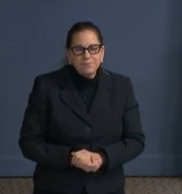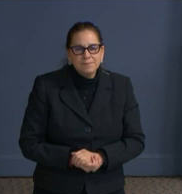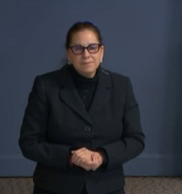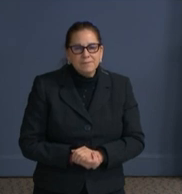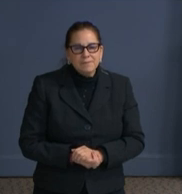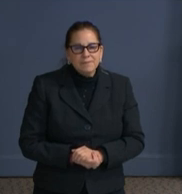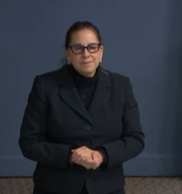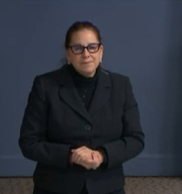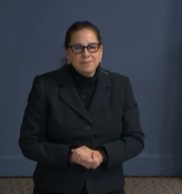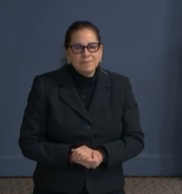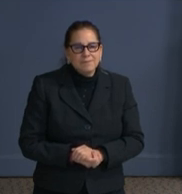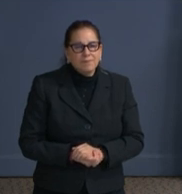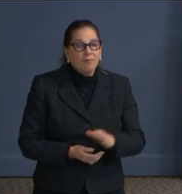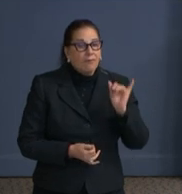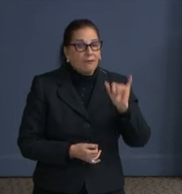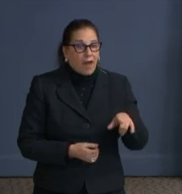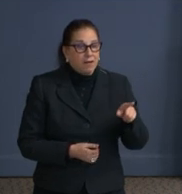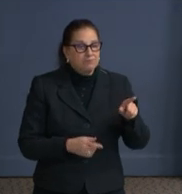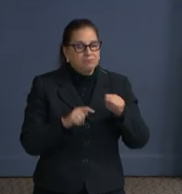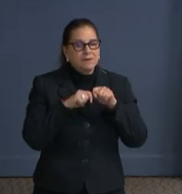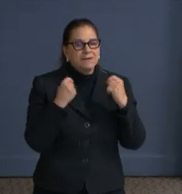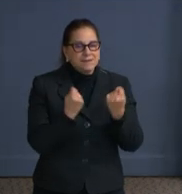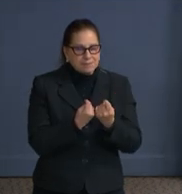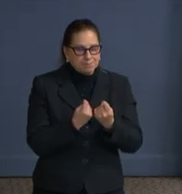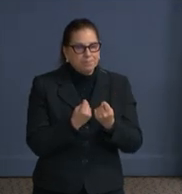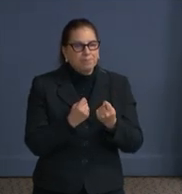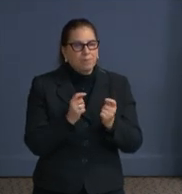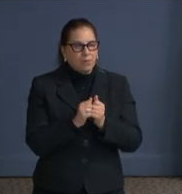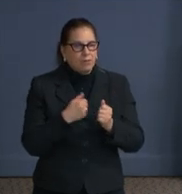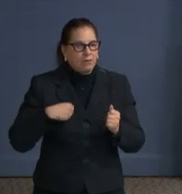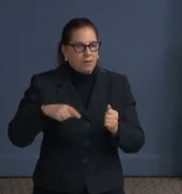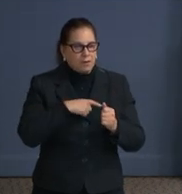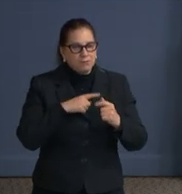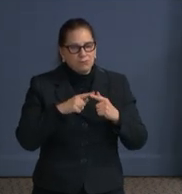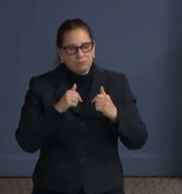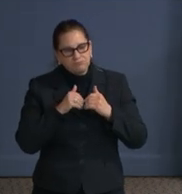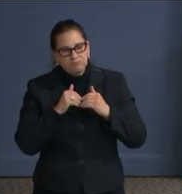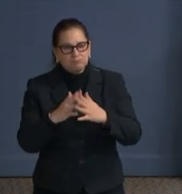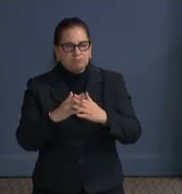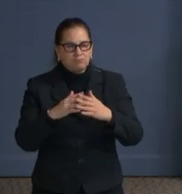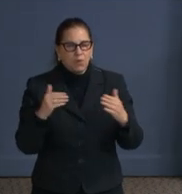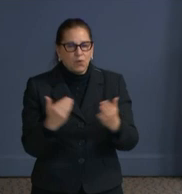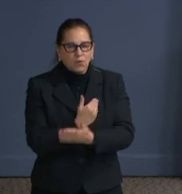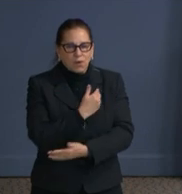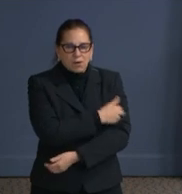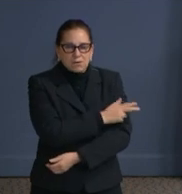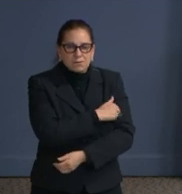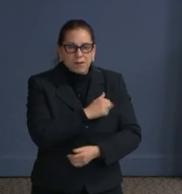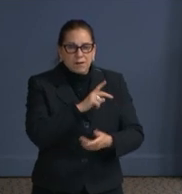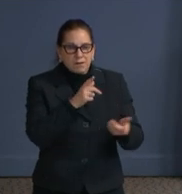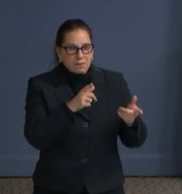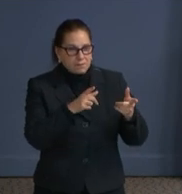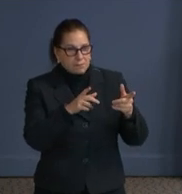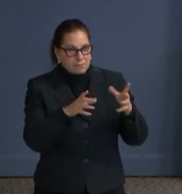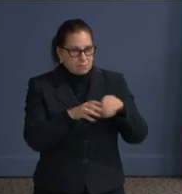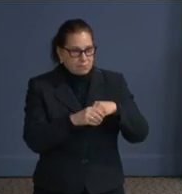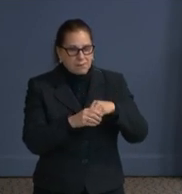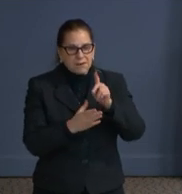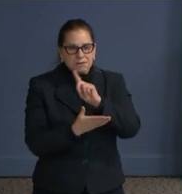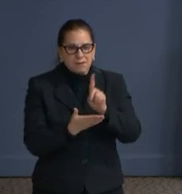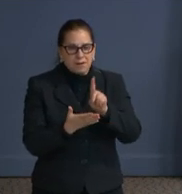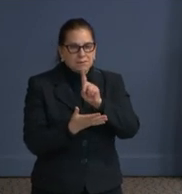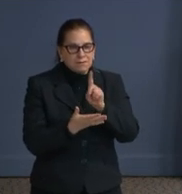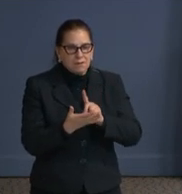new hospital, an ambulatory center's design, community engagement, and the selection of a construction management